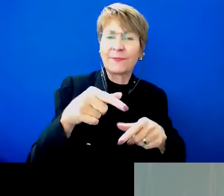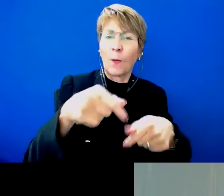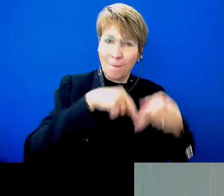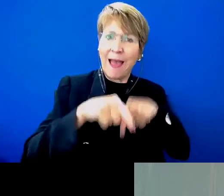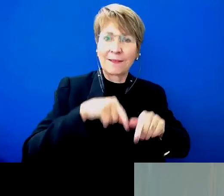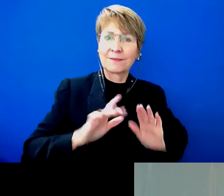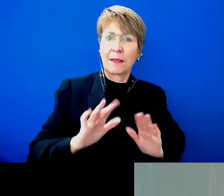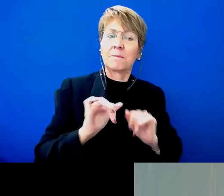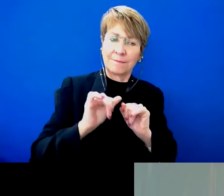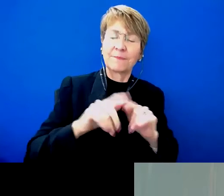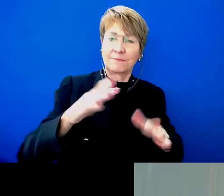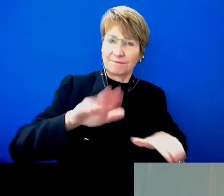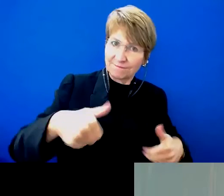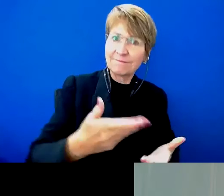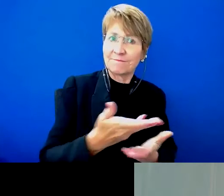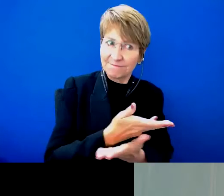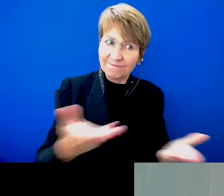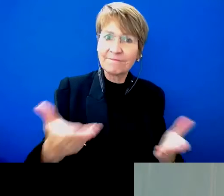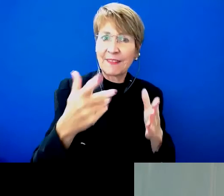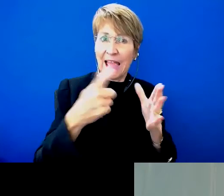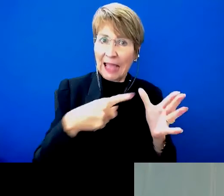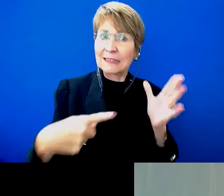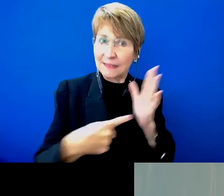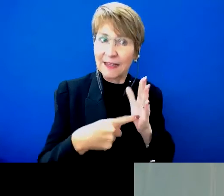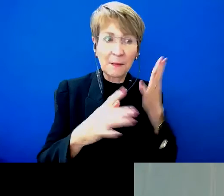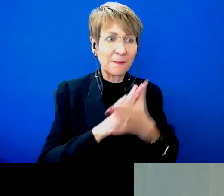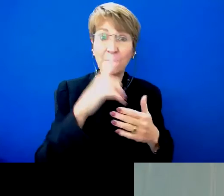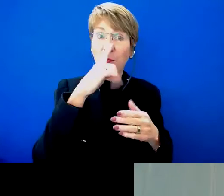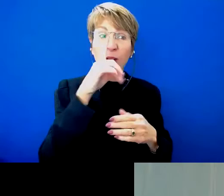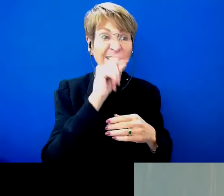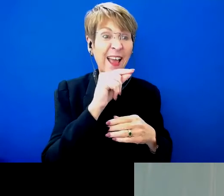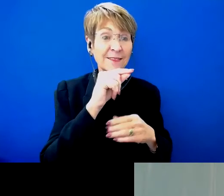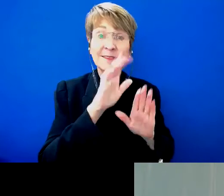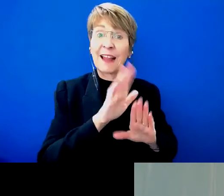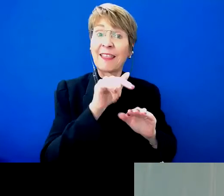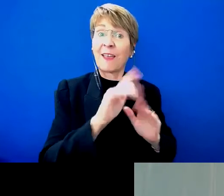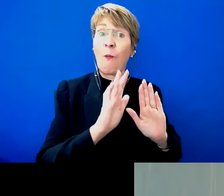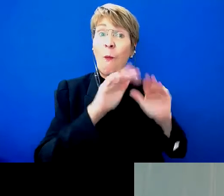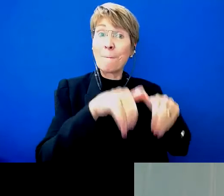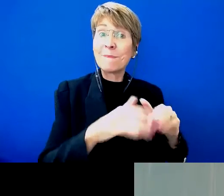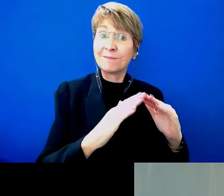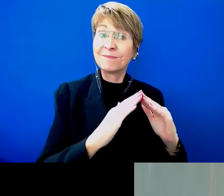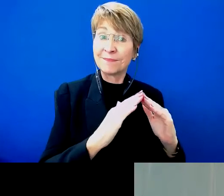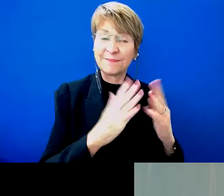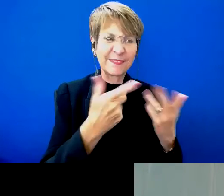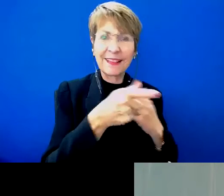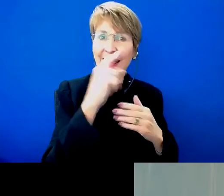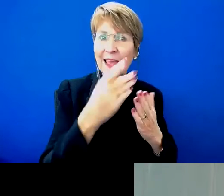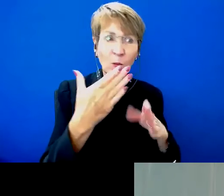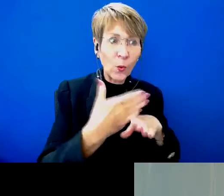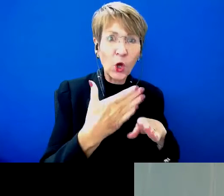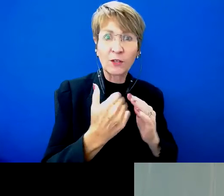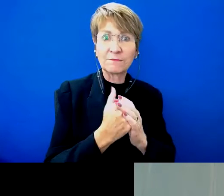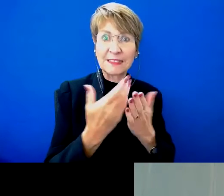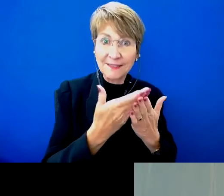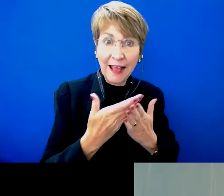benefit them to stay where they want to be living, to do the things they want to do, including work or study or be a grandparent